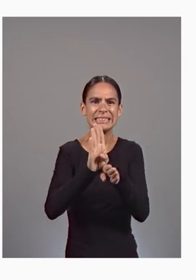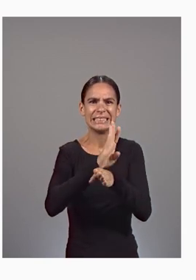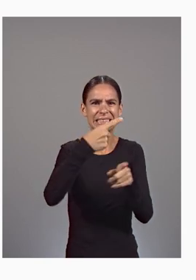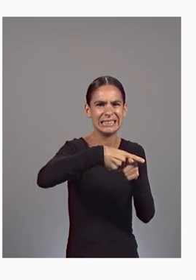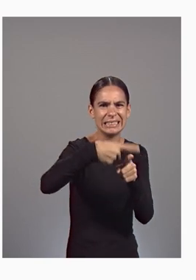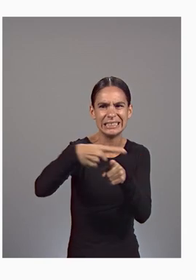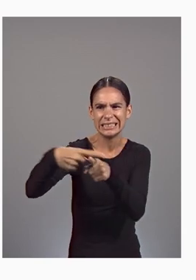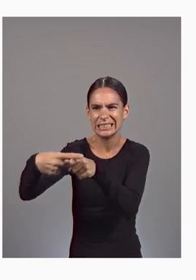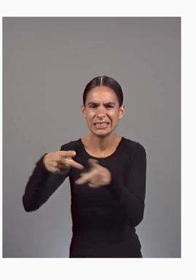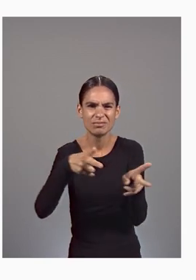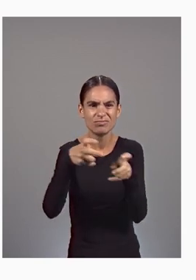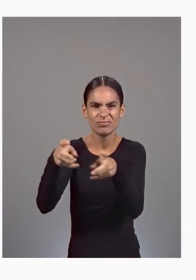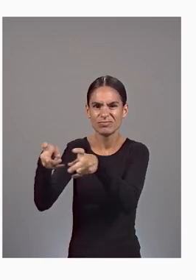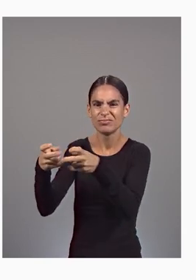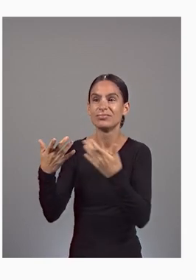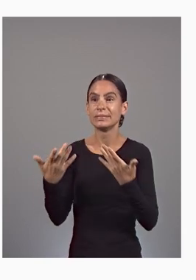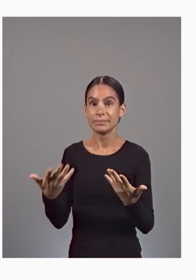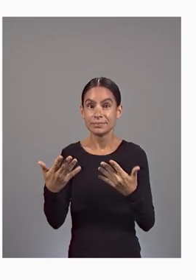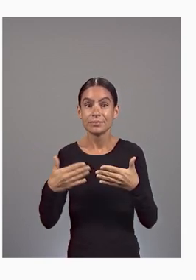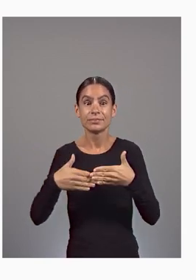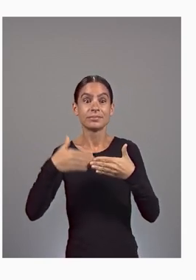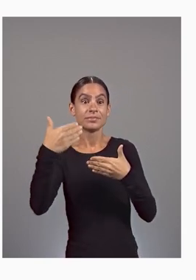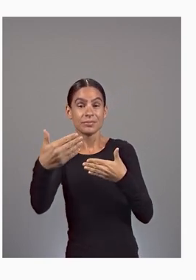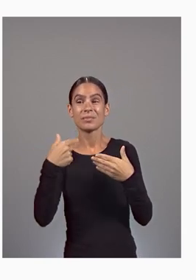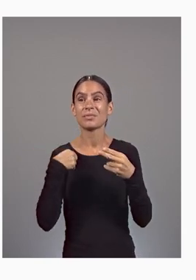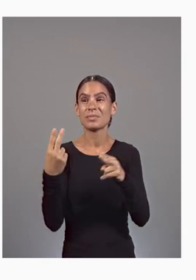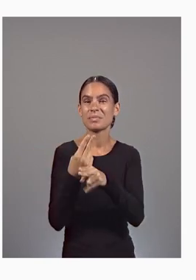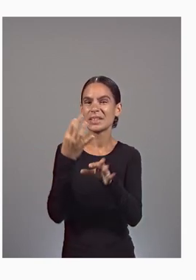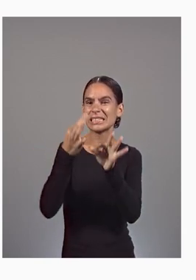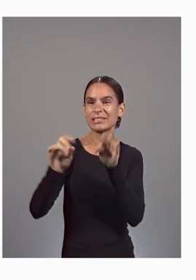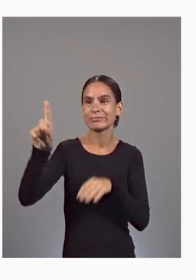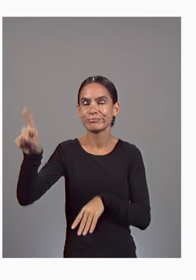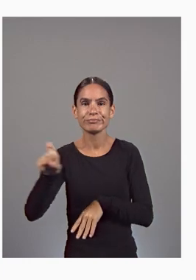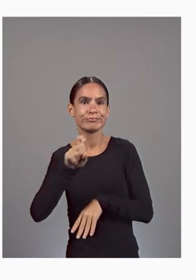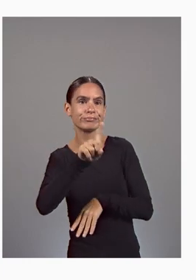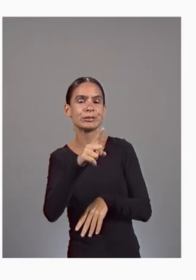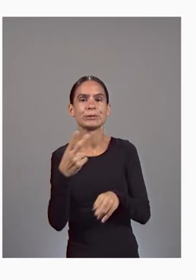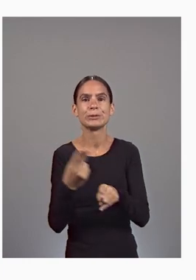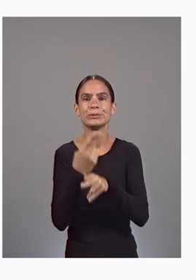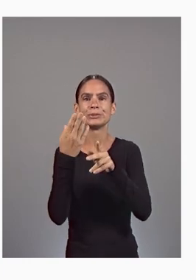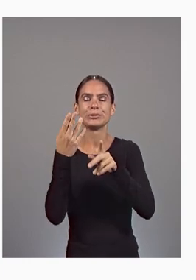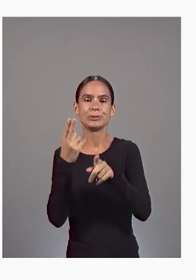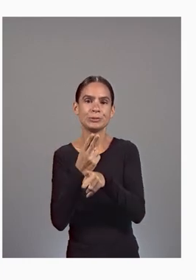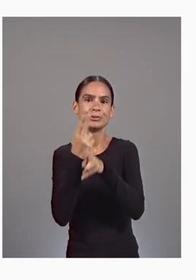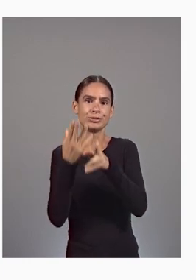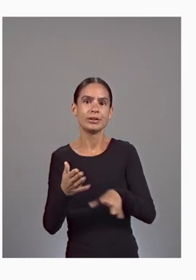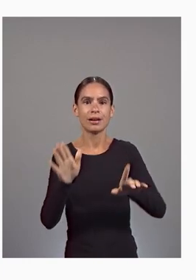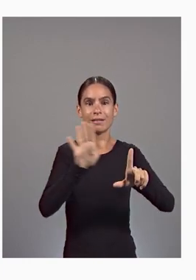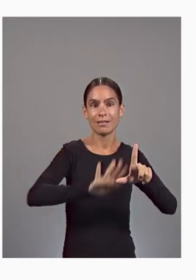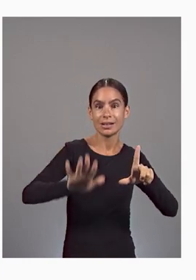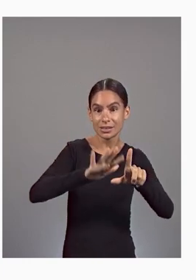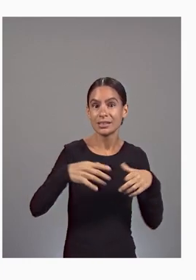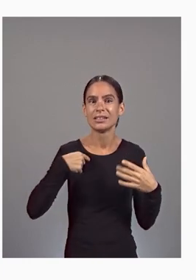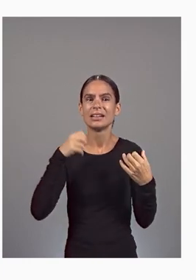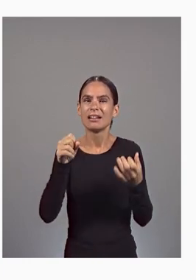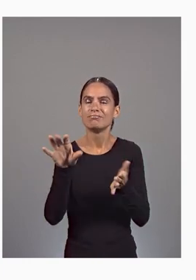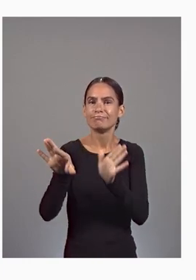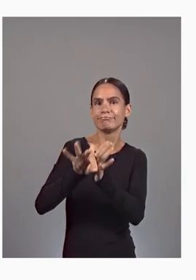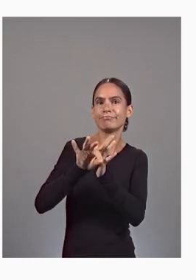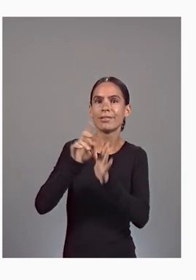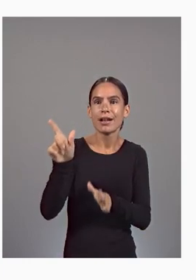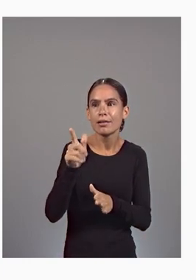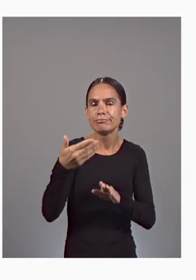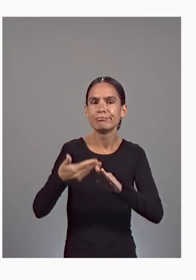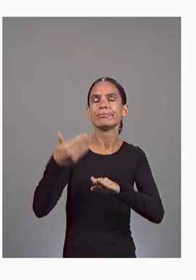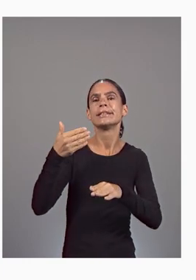Next, we'll use a simple drag-and-drop user interface. We can choose from a library of pre-built AI models. Let's go